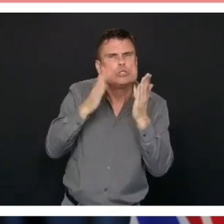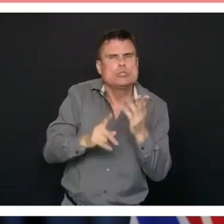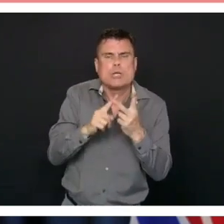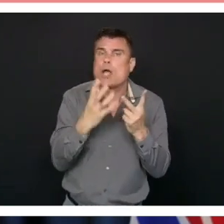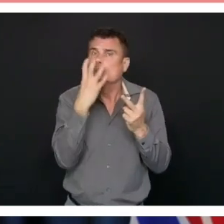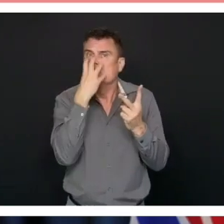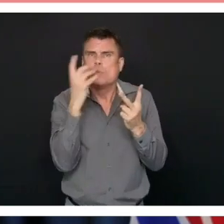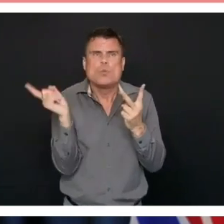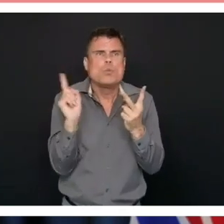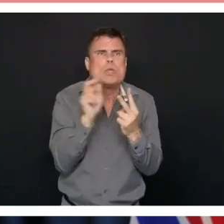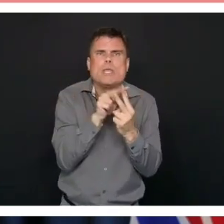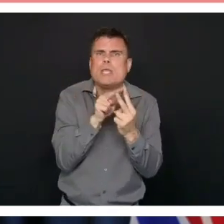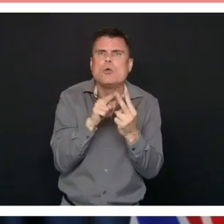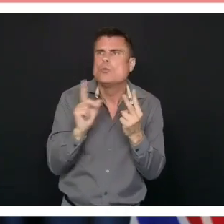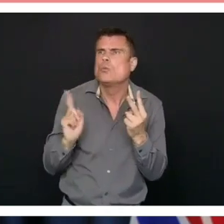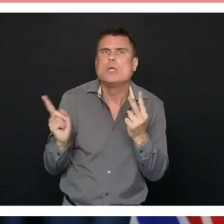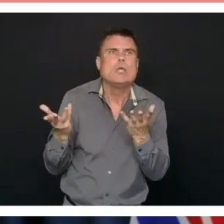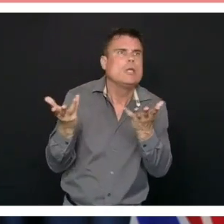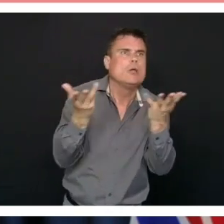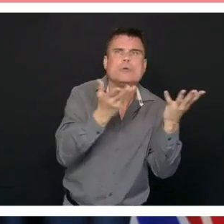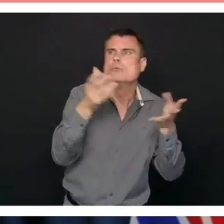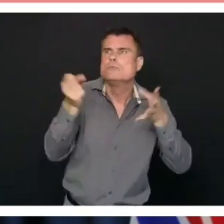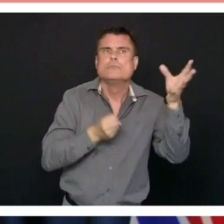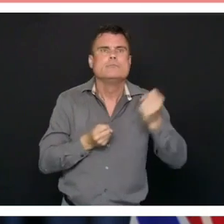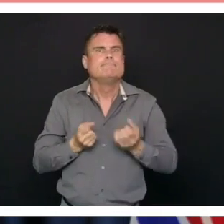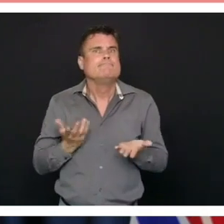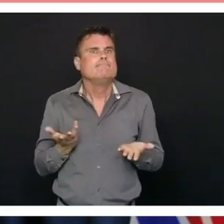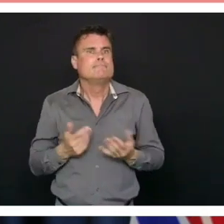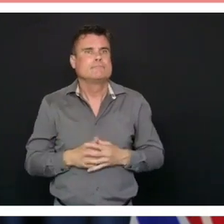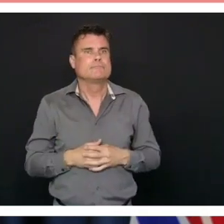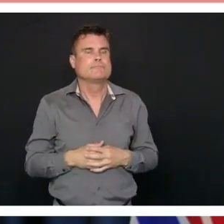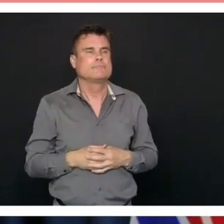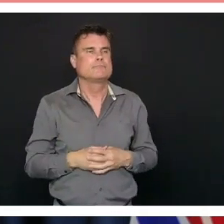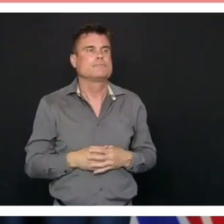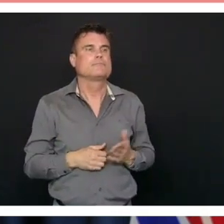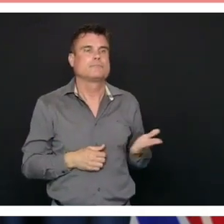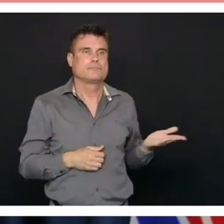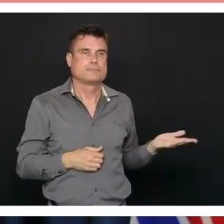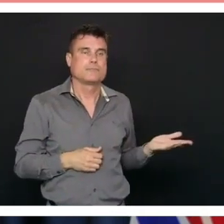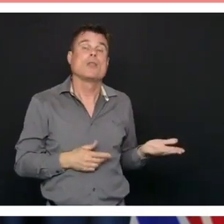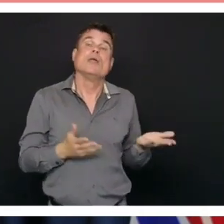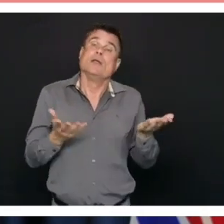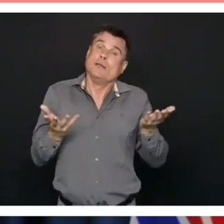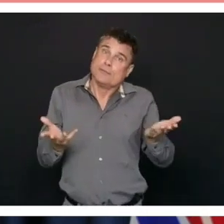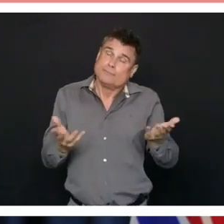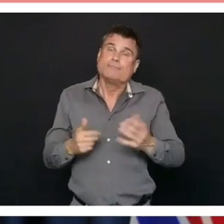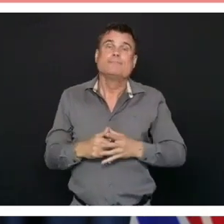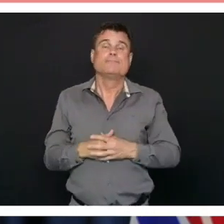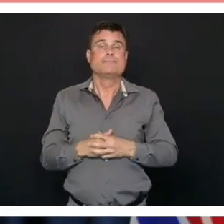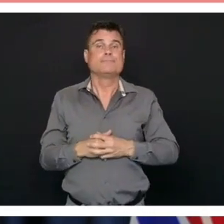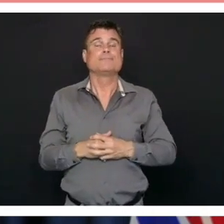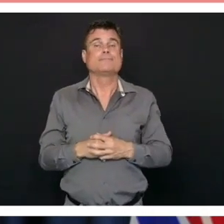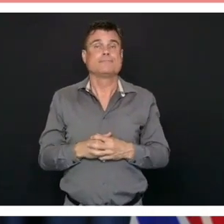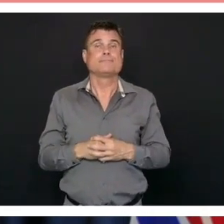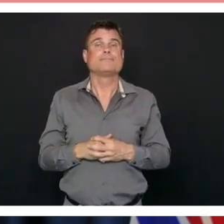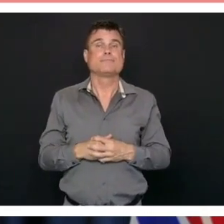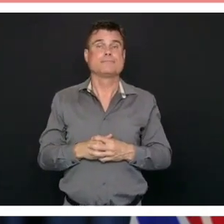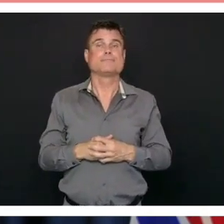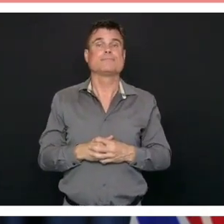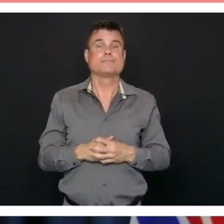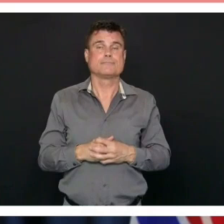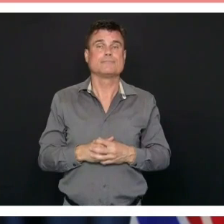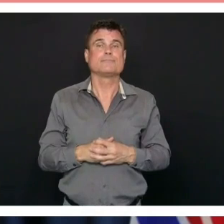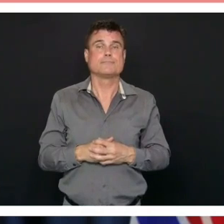We're confident to do that. I think it's fair to say that over the past decades sometimes the relationships between health